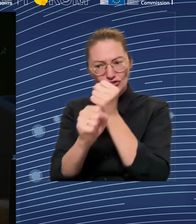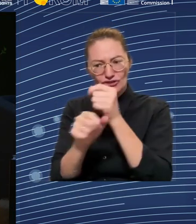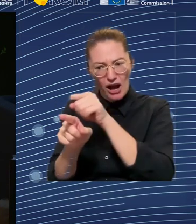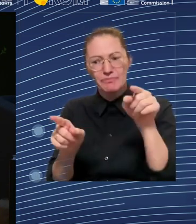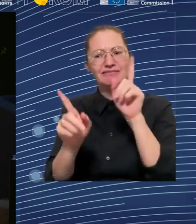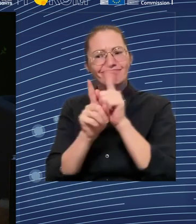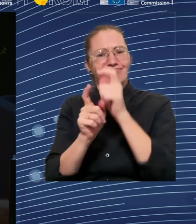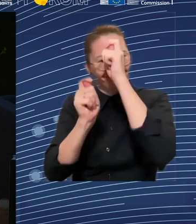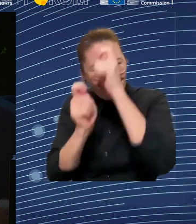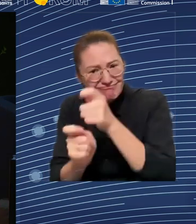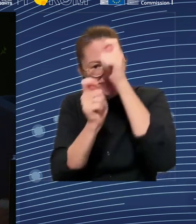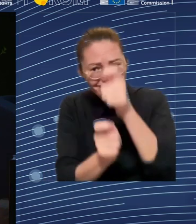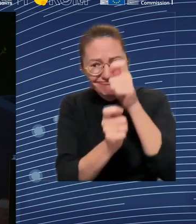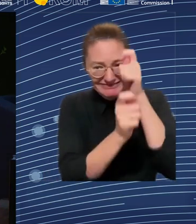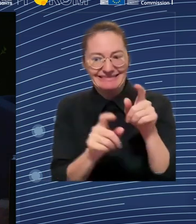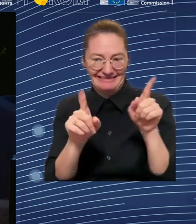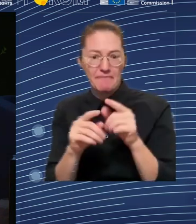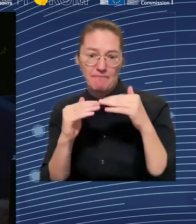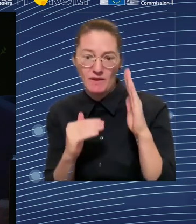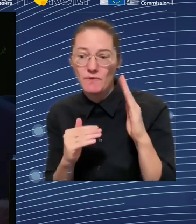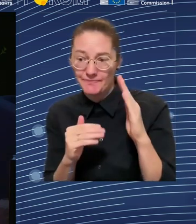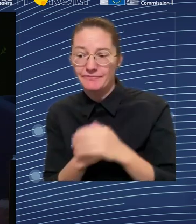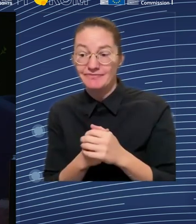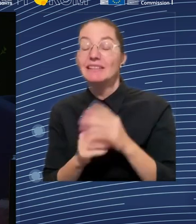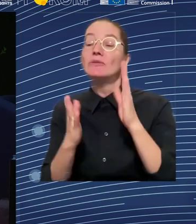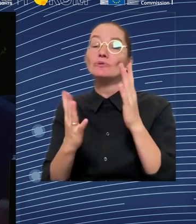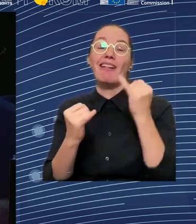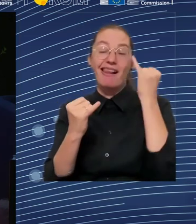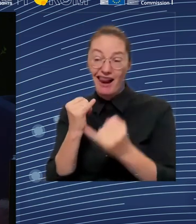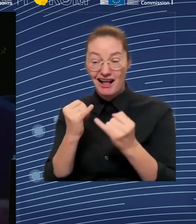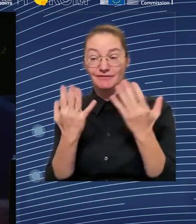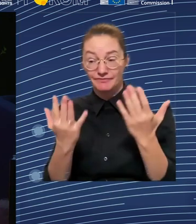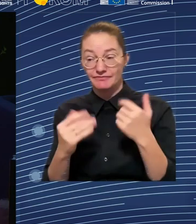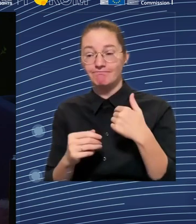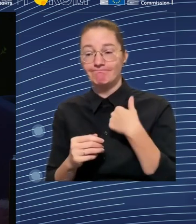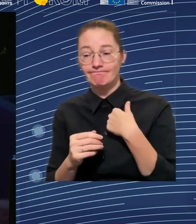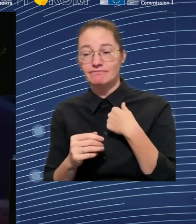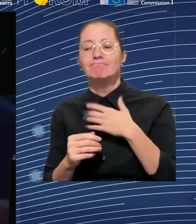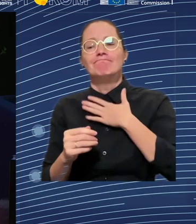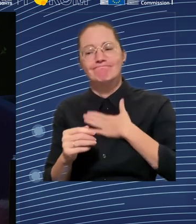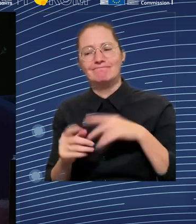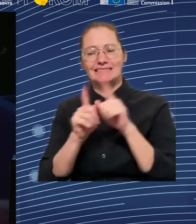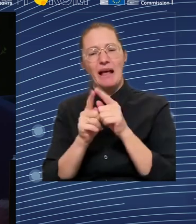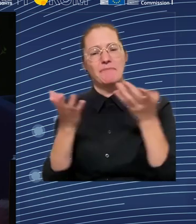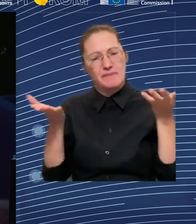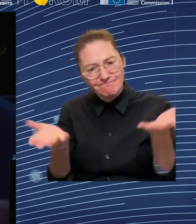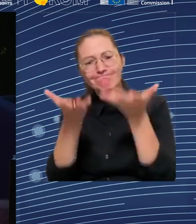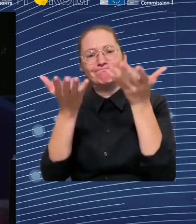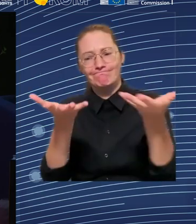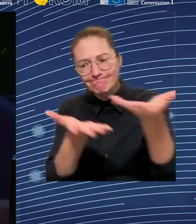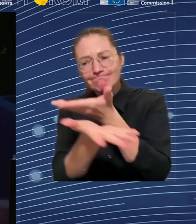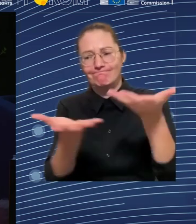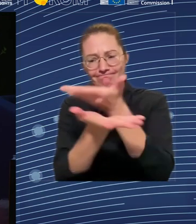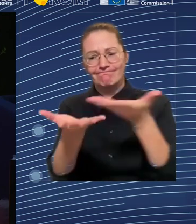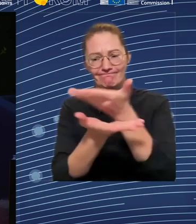representatives. Who want two things. They want to have participation in anticipation of change.